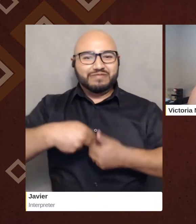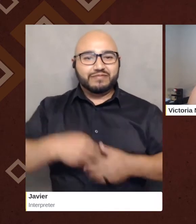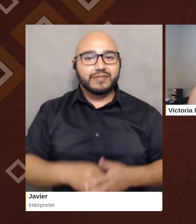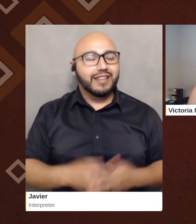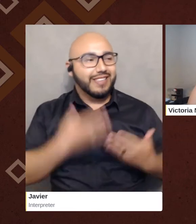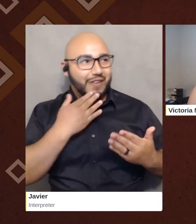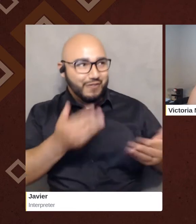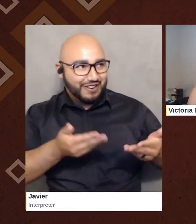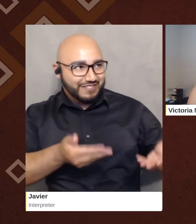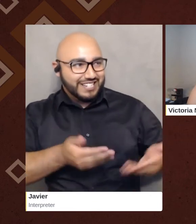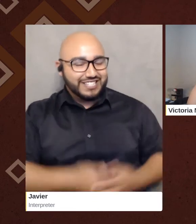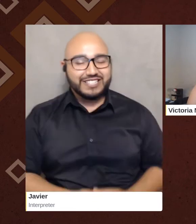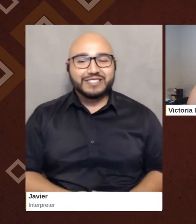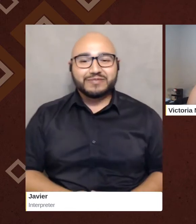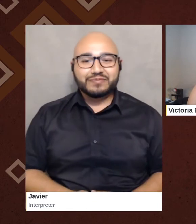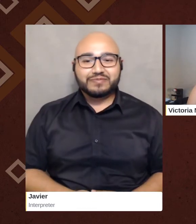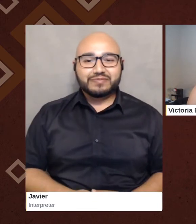for the invitation.